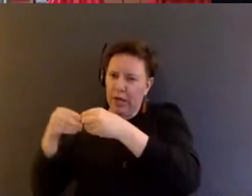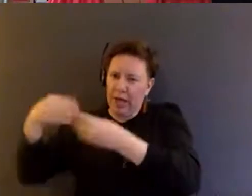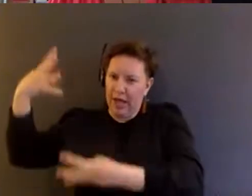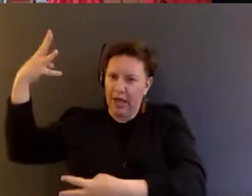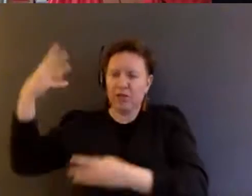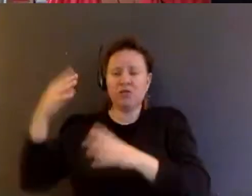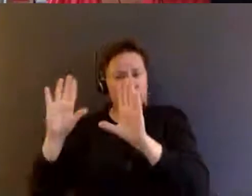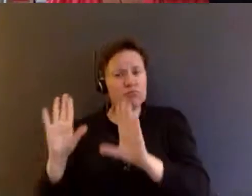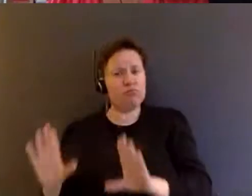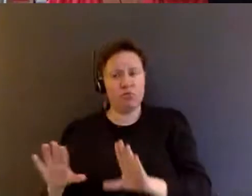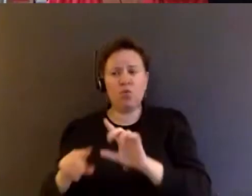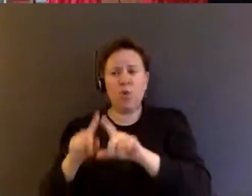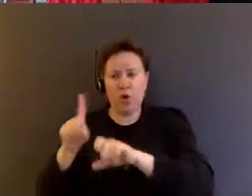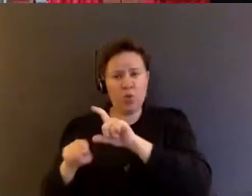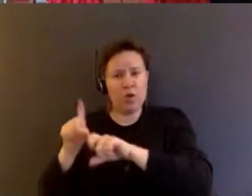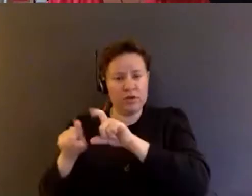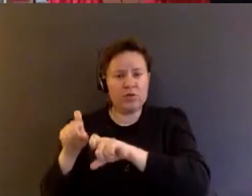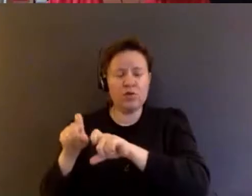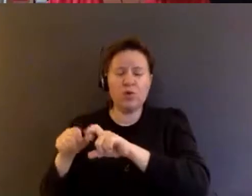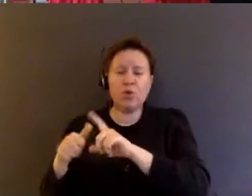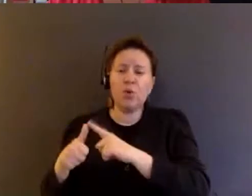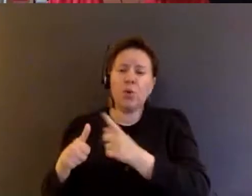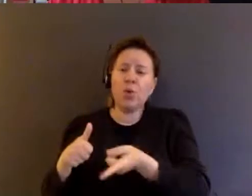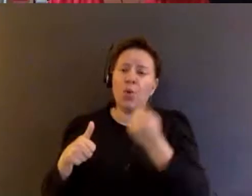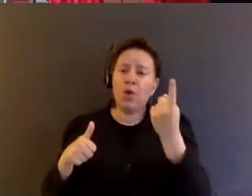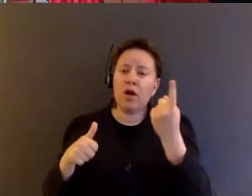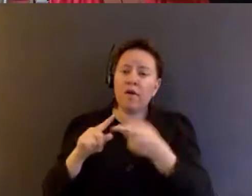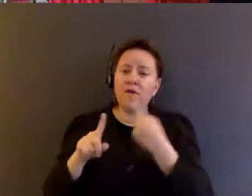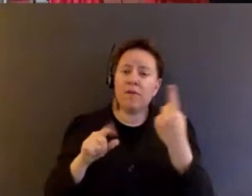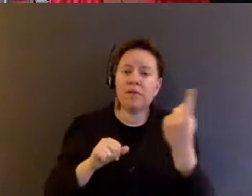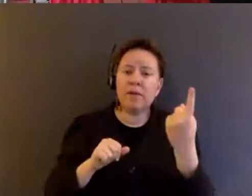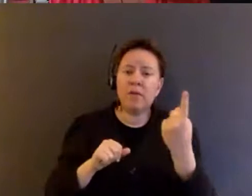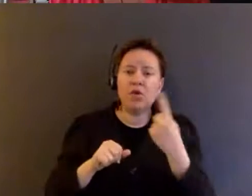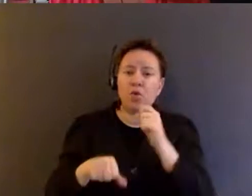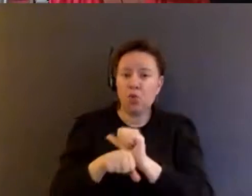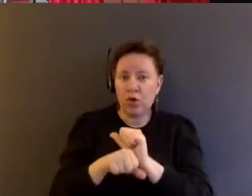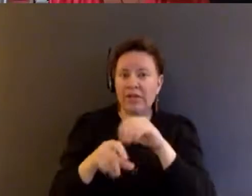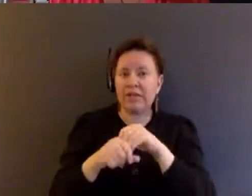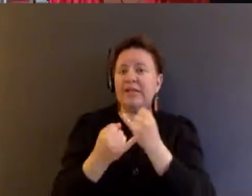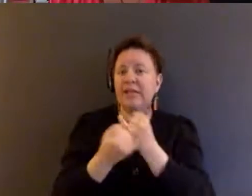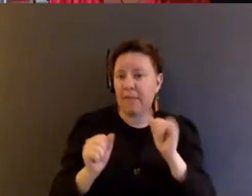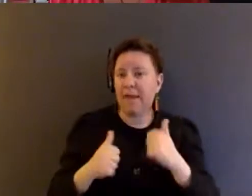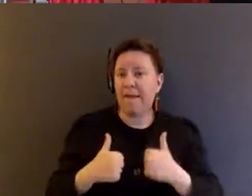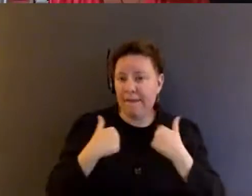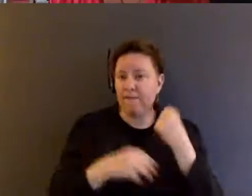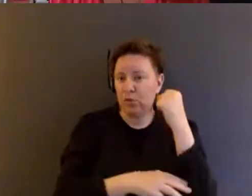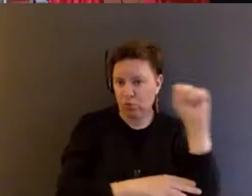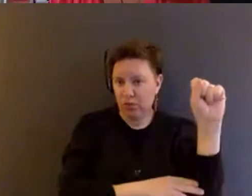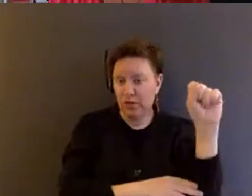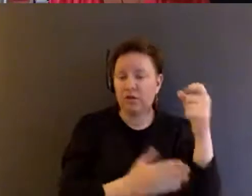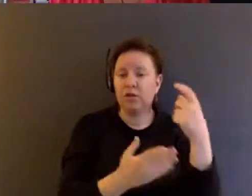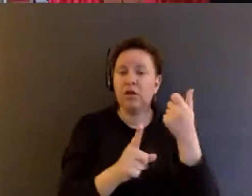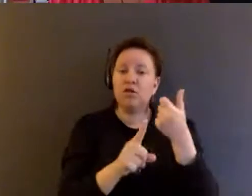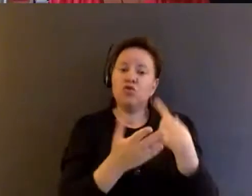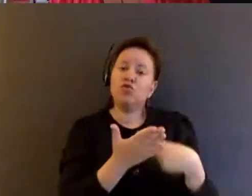questions coming up. So here's one from somebody who works in the independent living movement, who's talking about